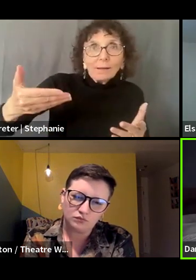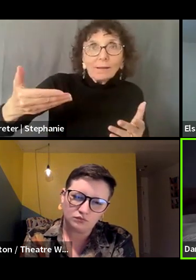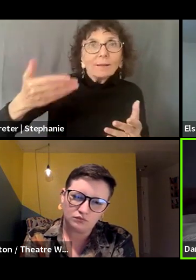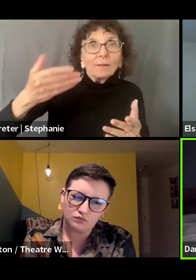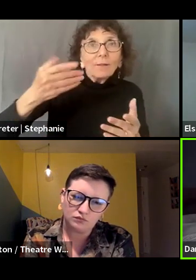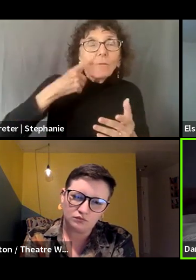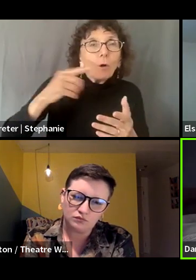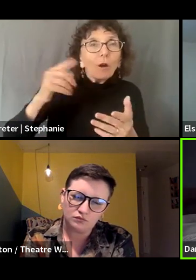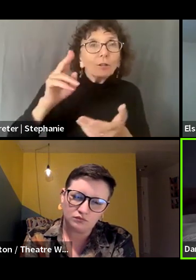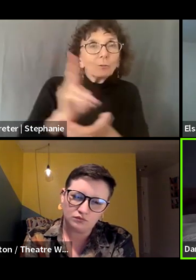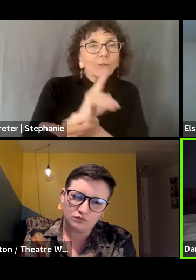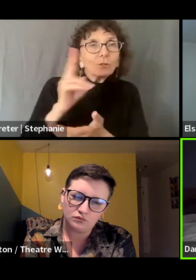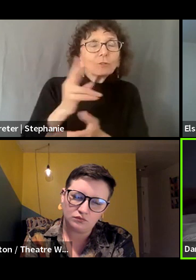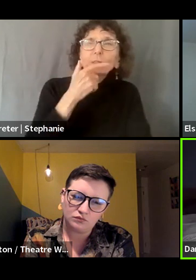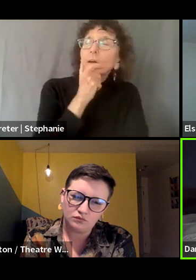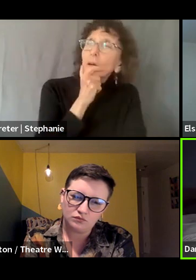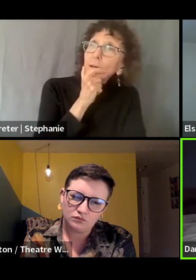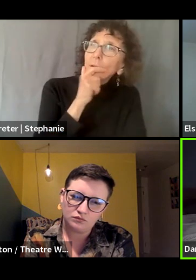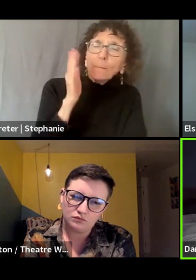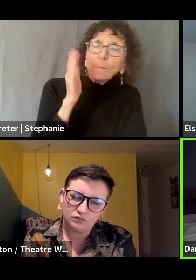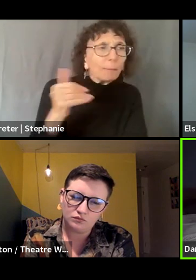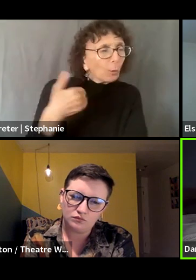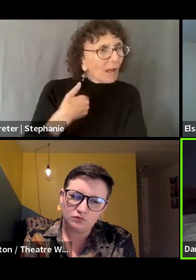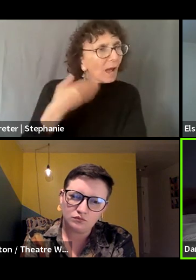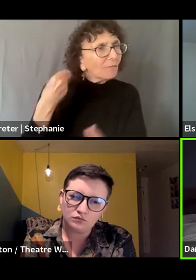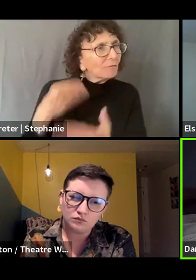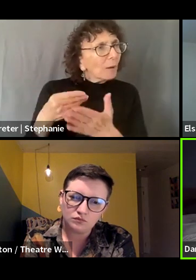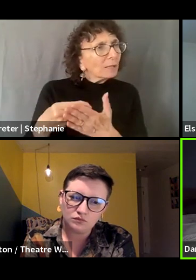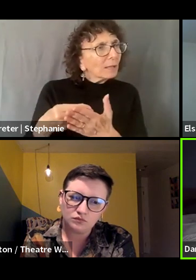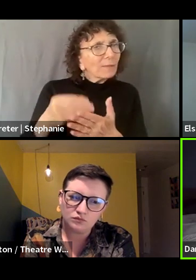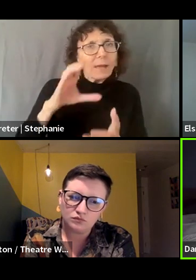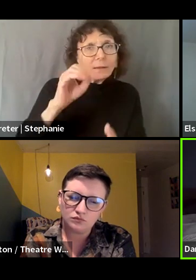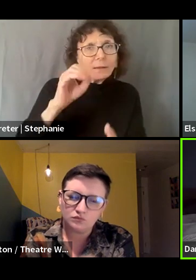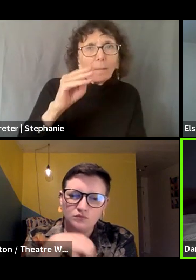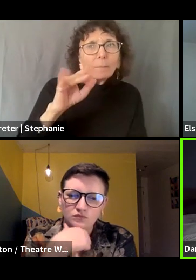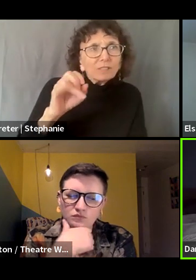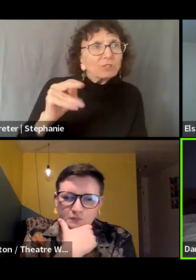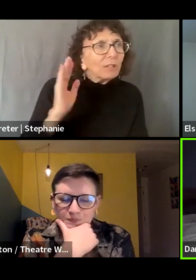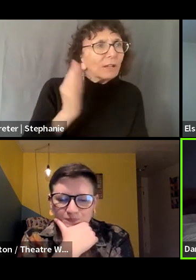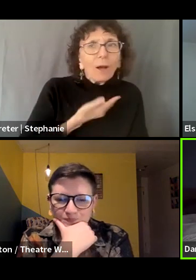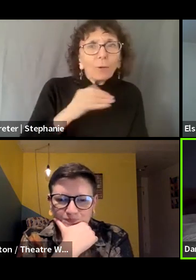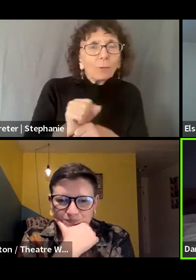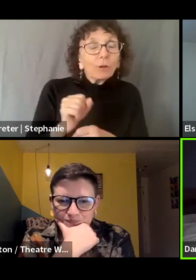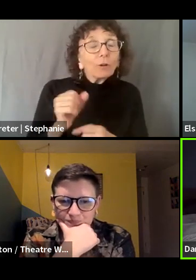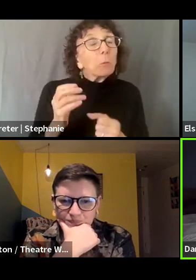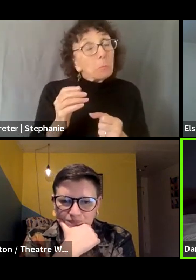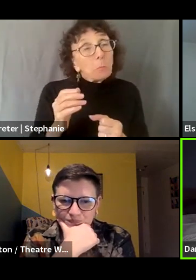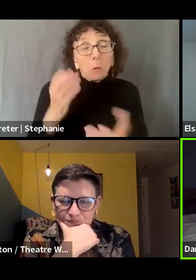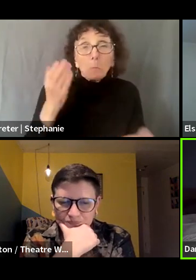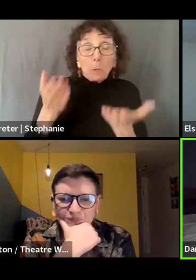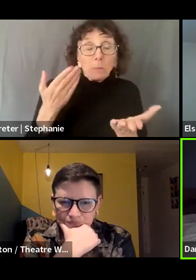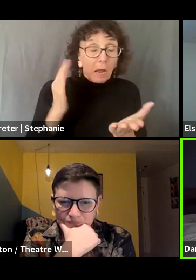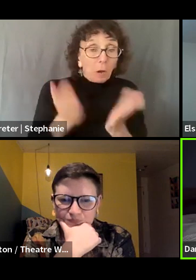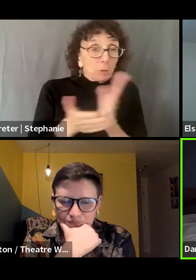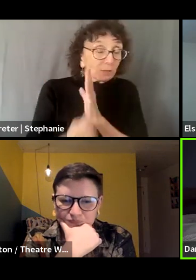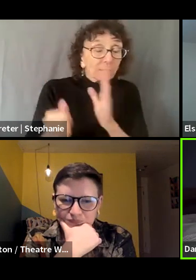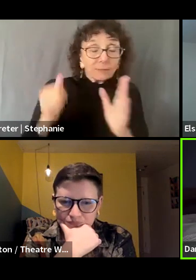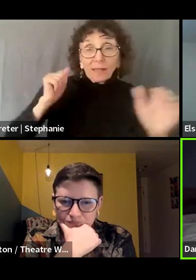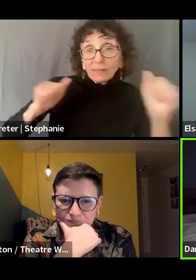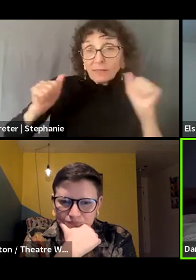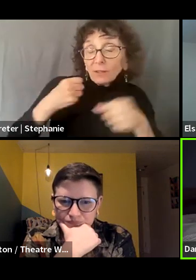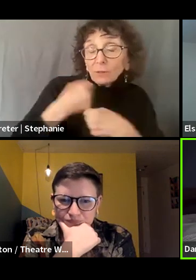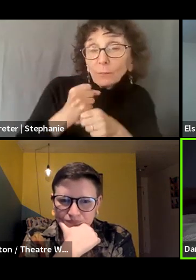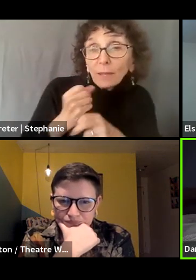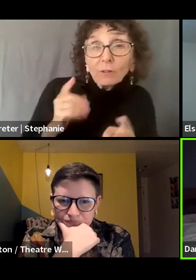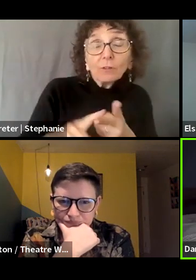like, maybe there's some money in this. Maybe there are ways that we can leverage our skills as, um, theater makers, as artists, to